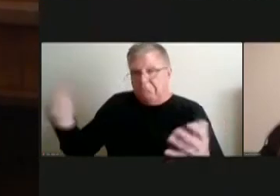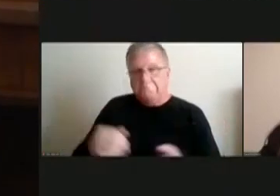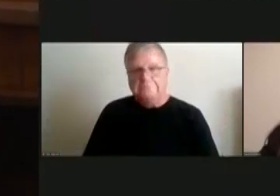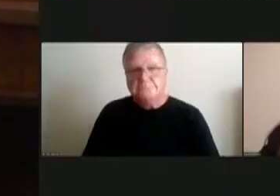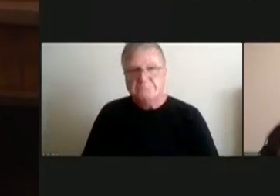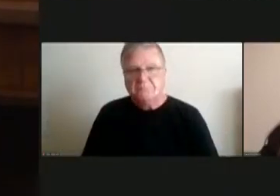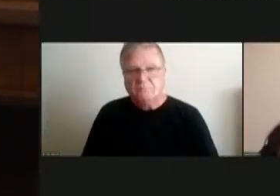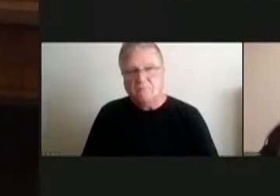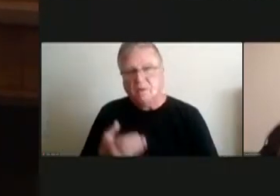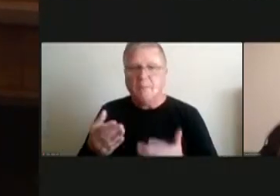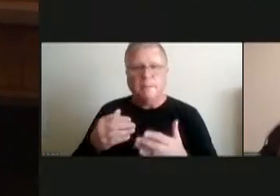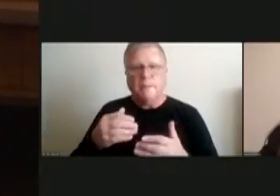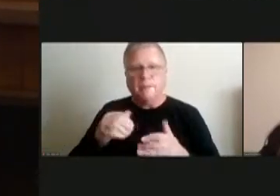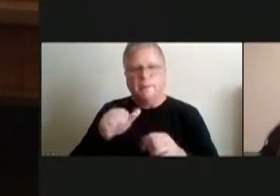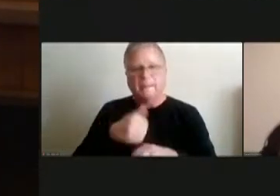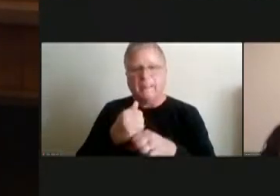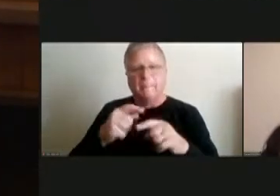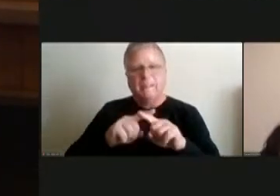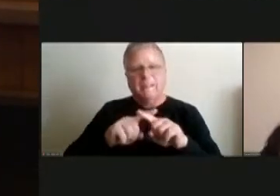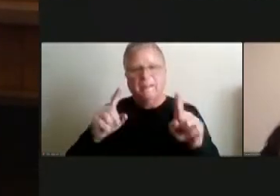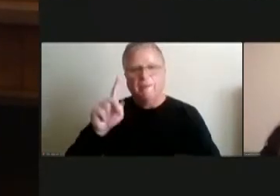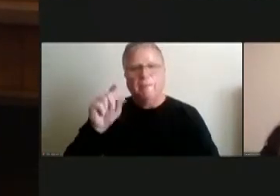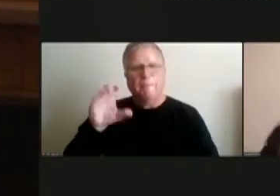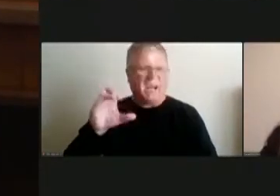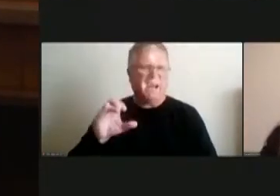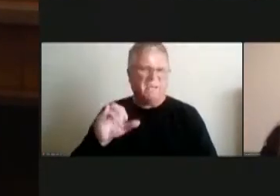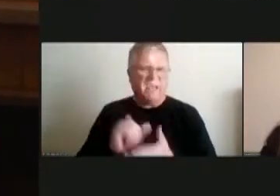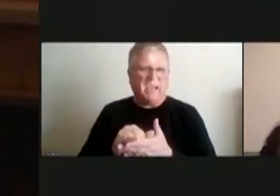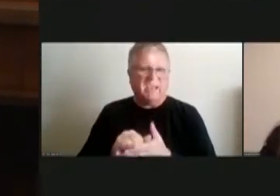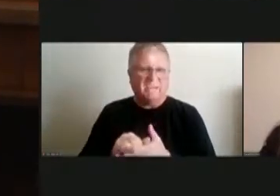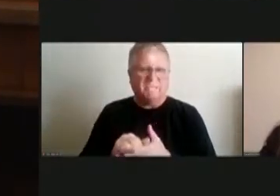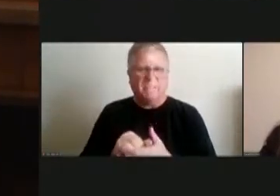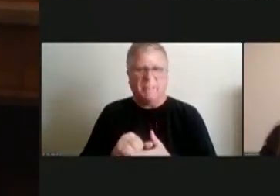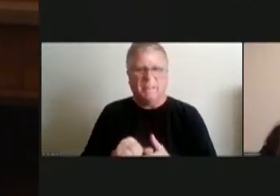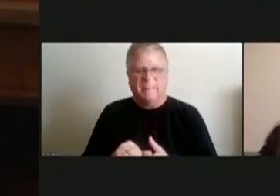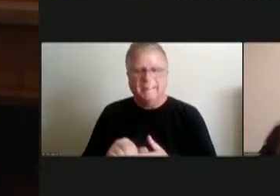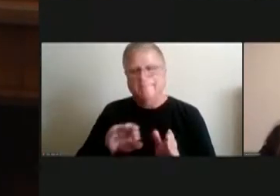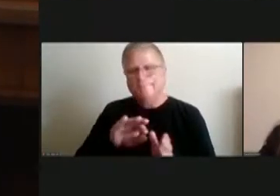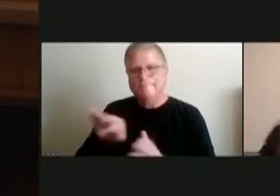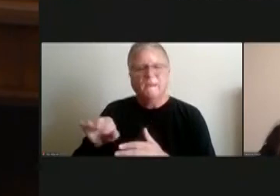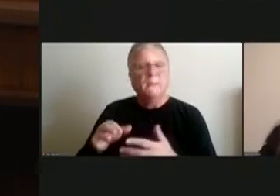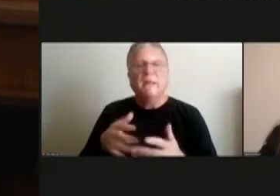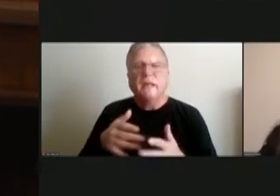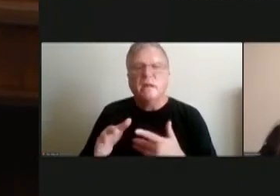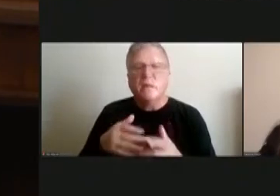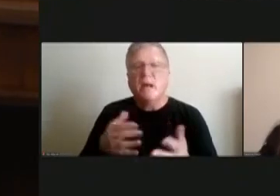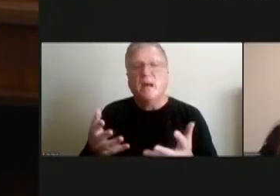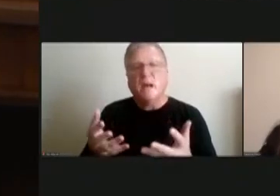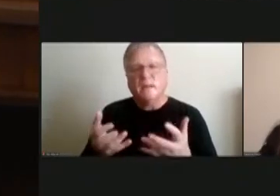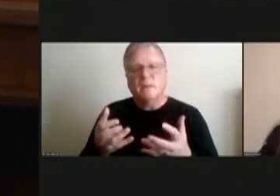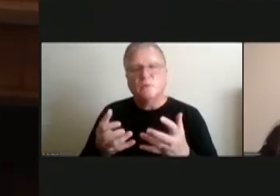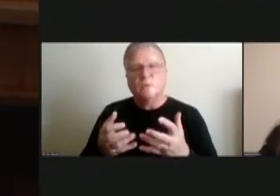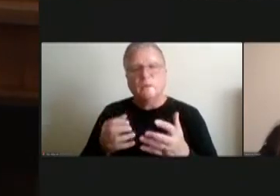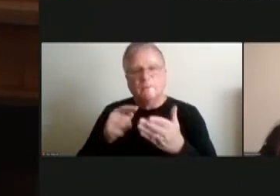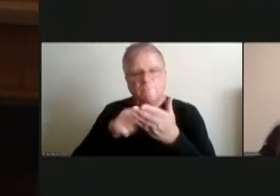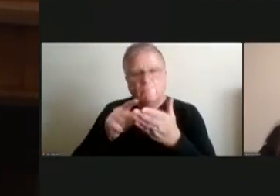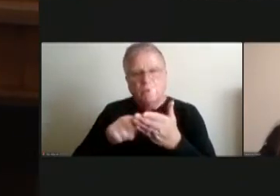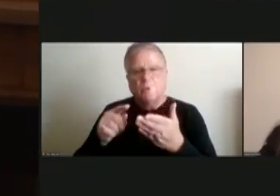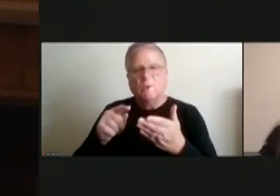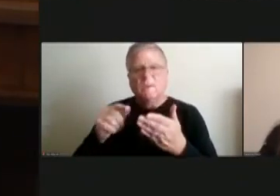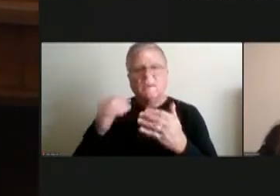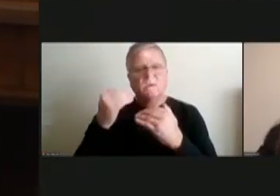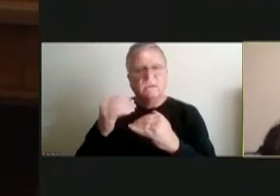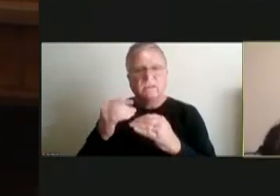they'd set up a different pack for that so that's not fair but um okay so so at the very least i'd like to look at those limits at some point